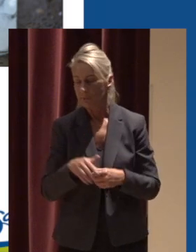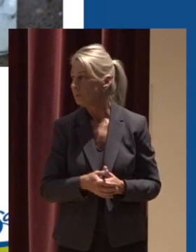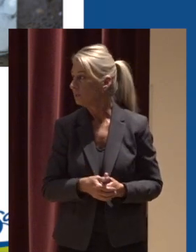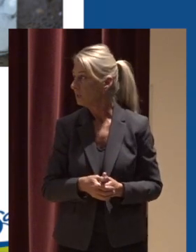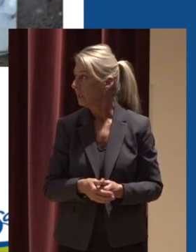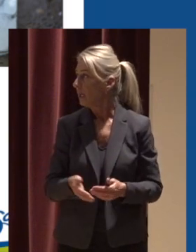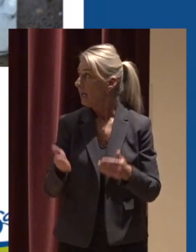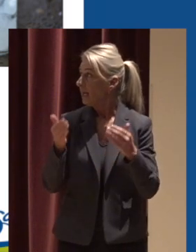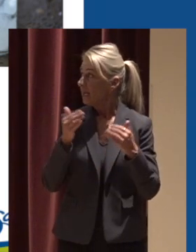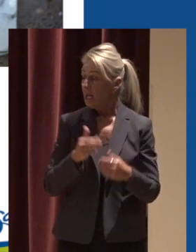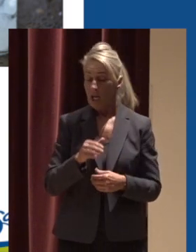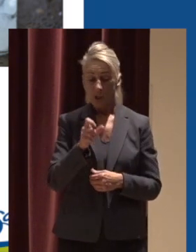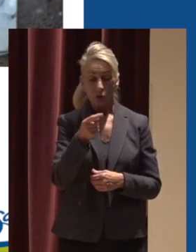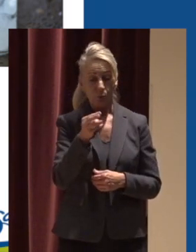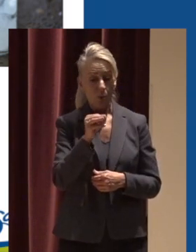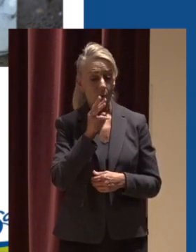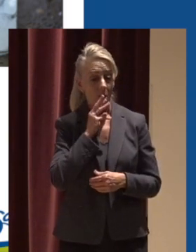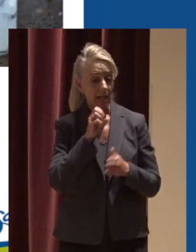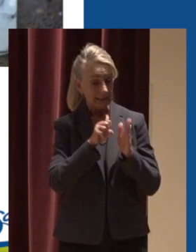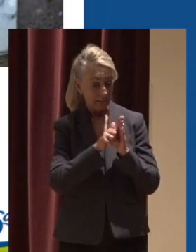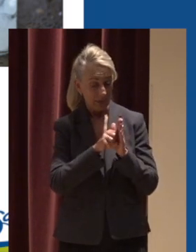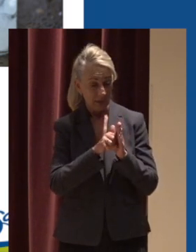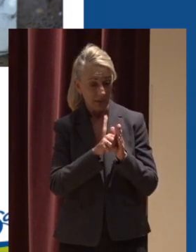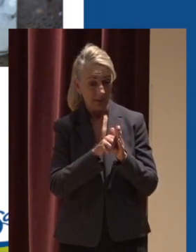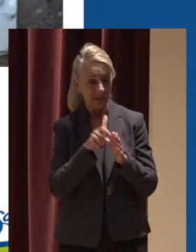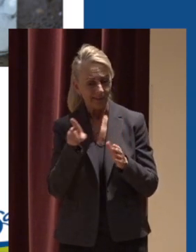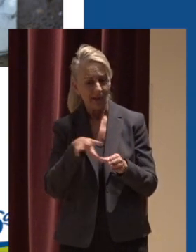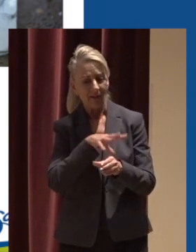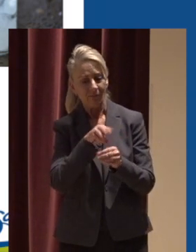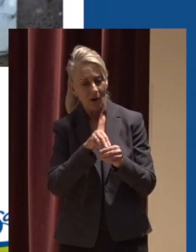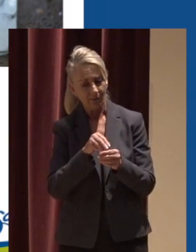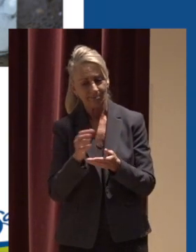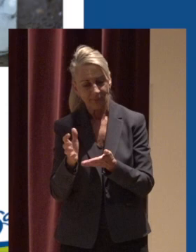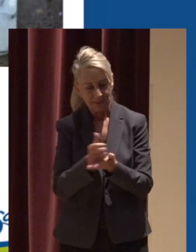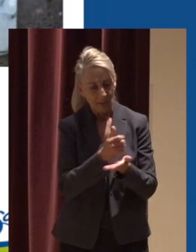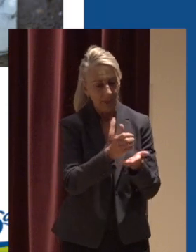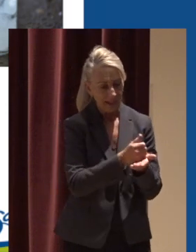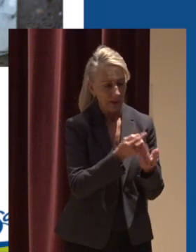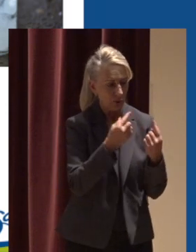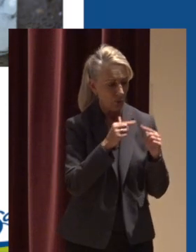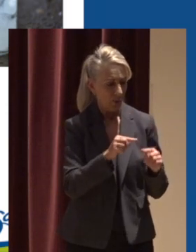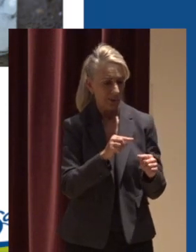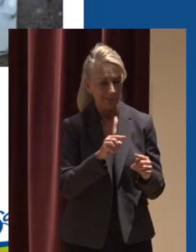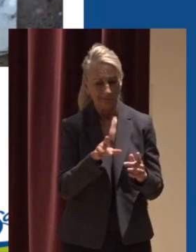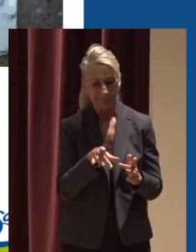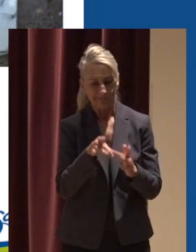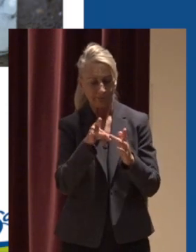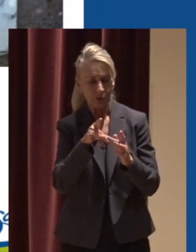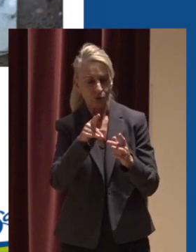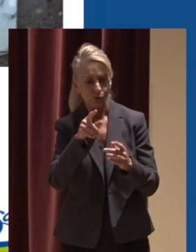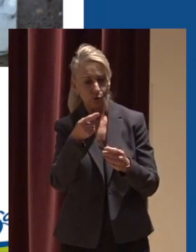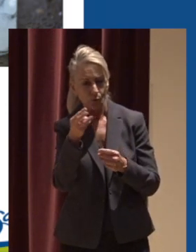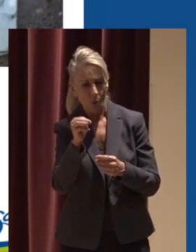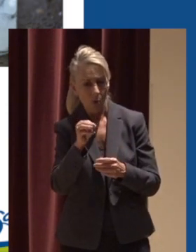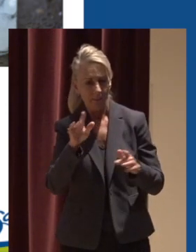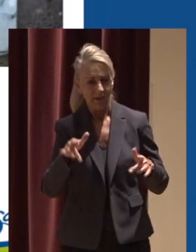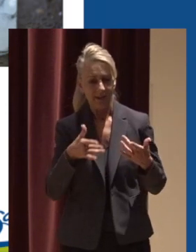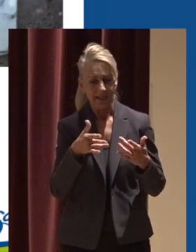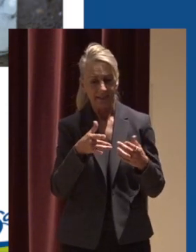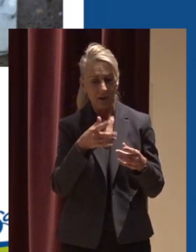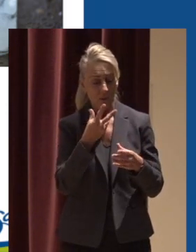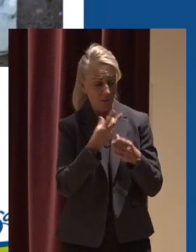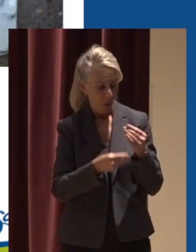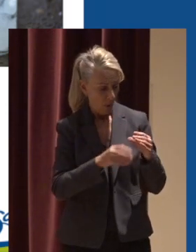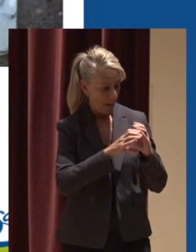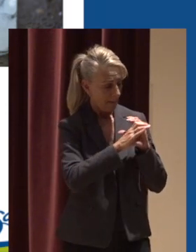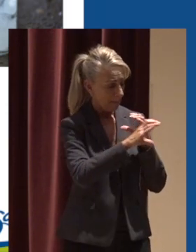moving on to stormwater sampling like I said earlier this involves sampling during selected storm events both within the pipe system and then we also